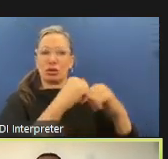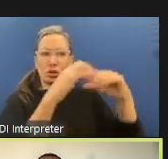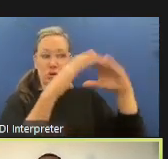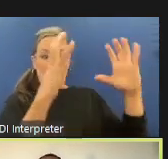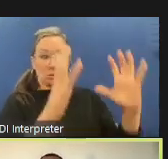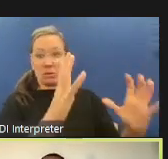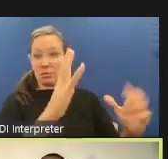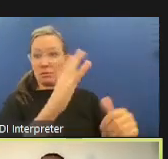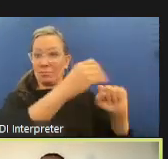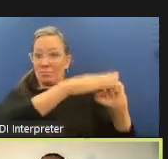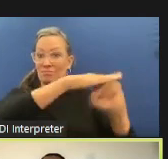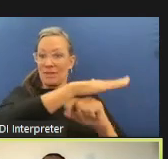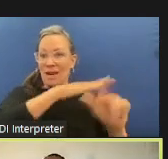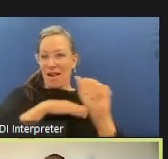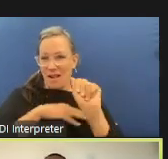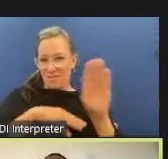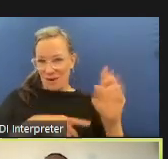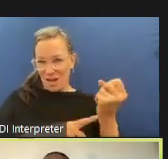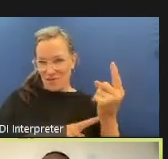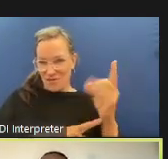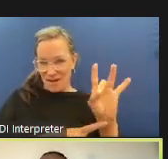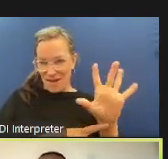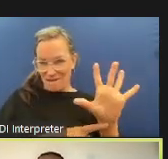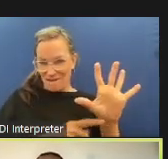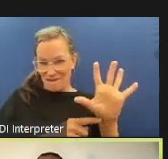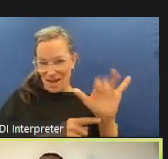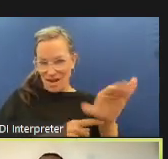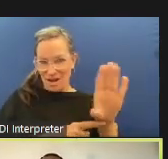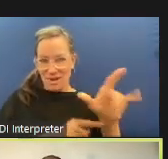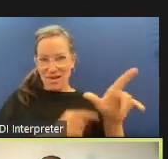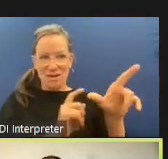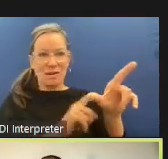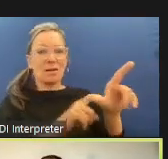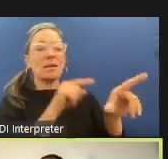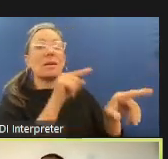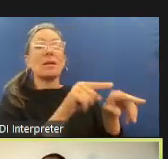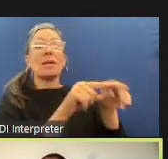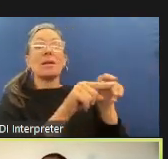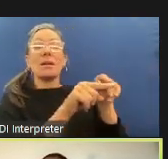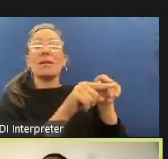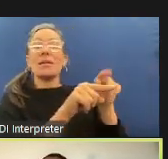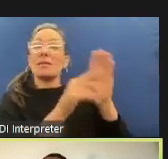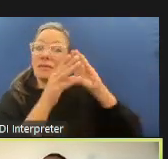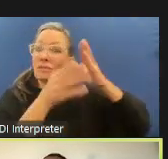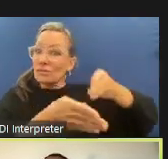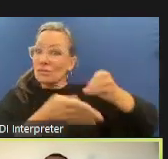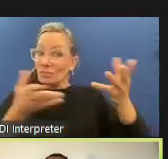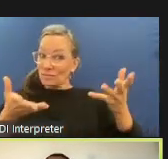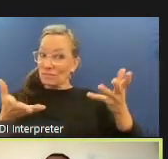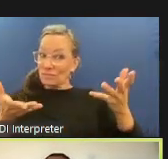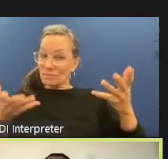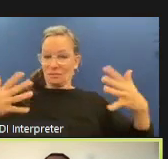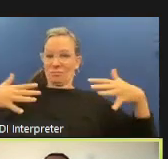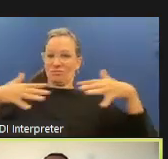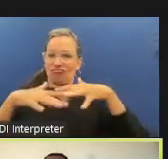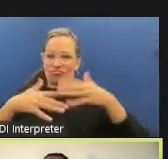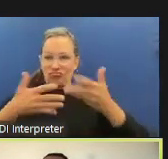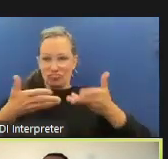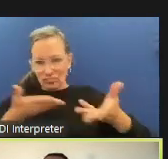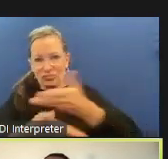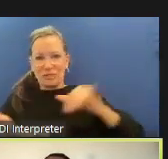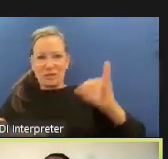of engagement of the kinds of people you're hoping will be part of an oversight board of the ways that that